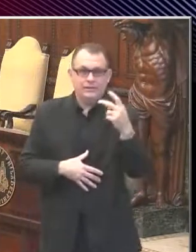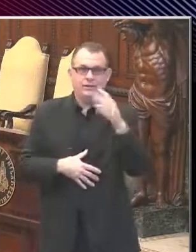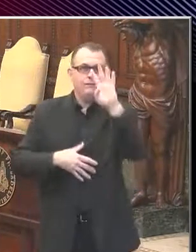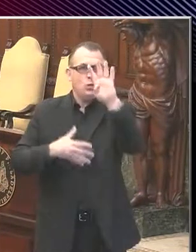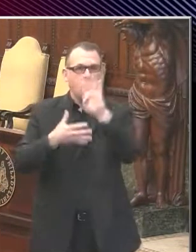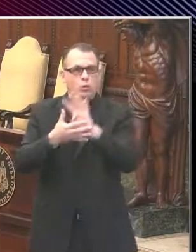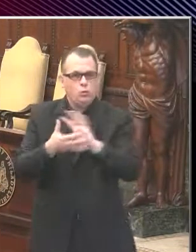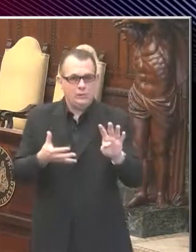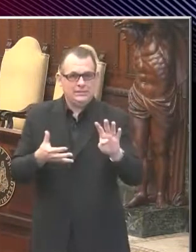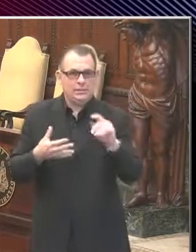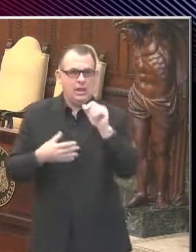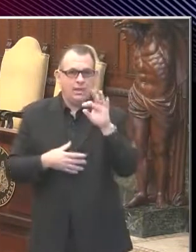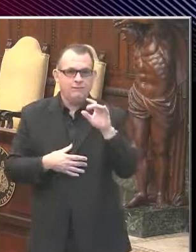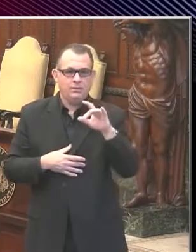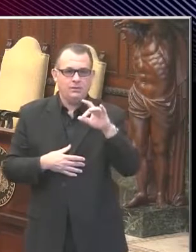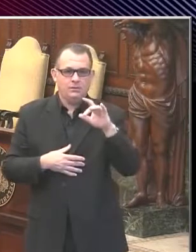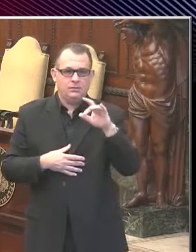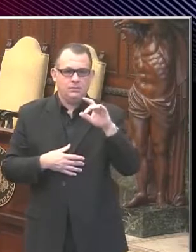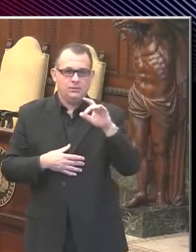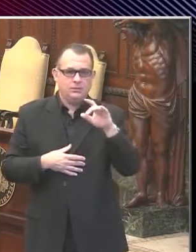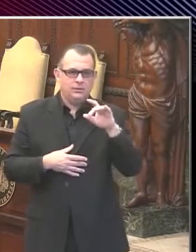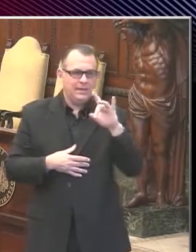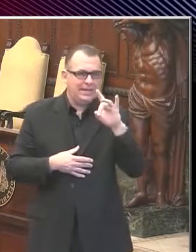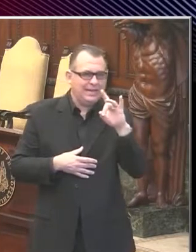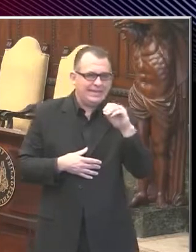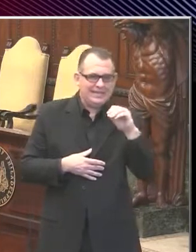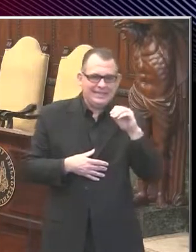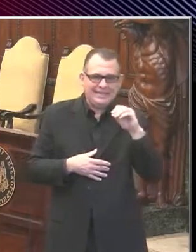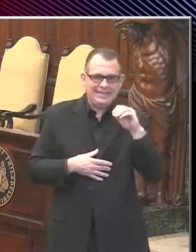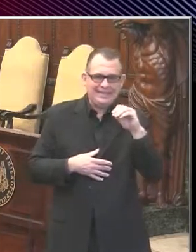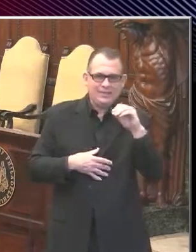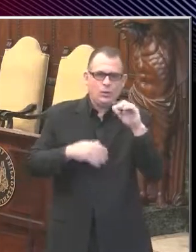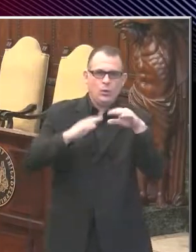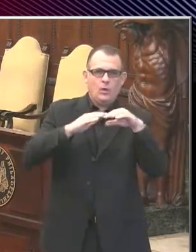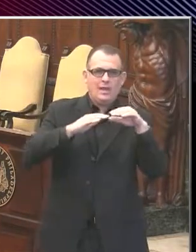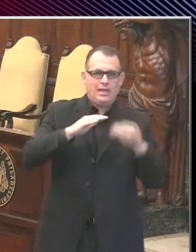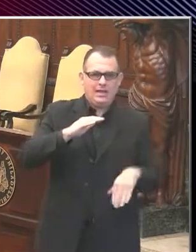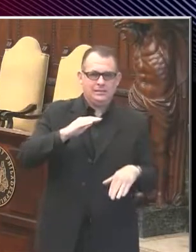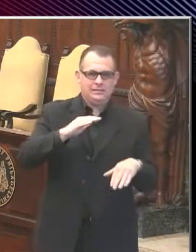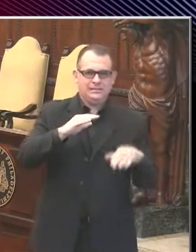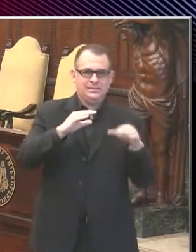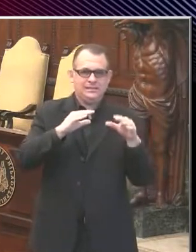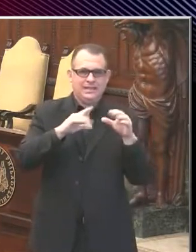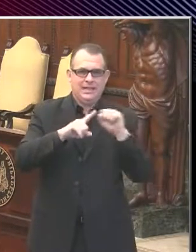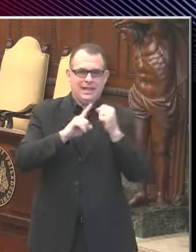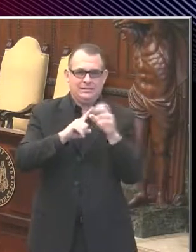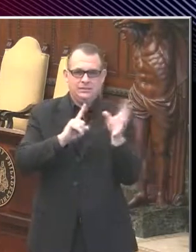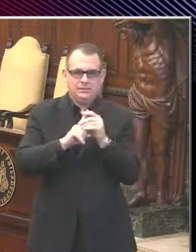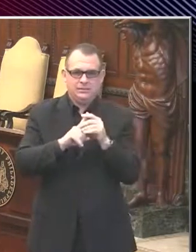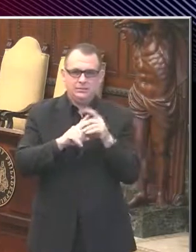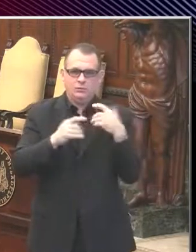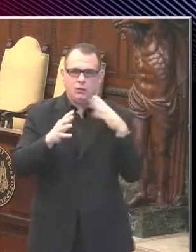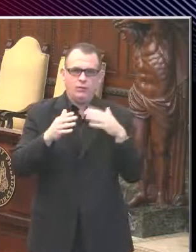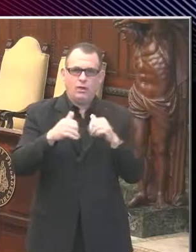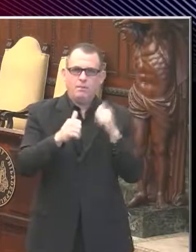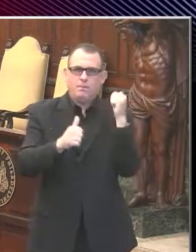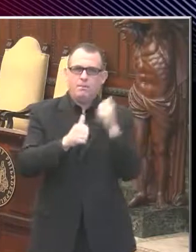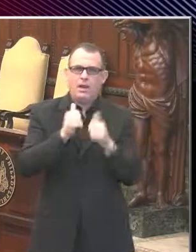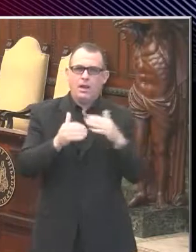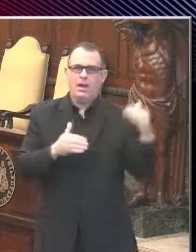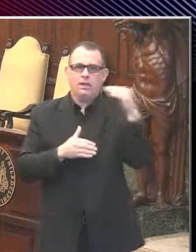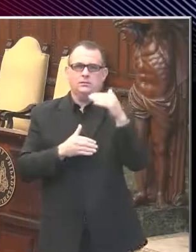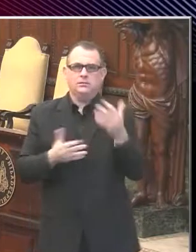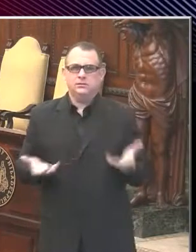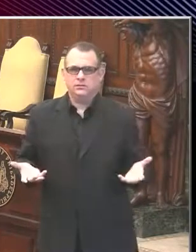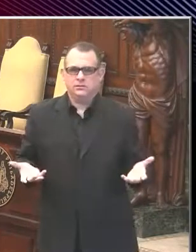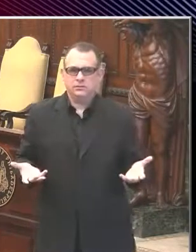80, averaging 80 new cases a day or fewer. If we've already exceeded the threshold, is there even the remote